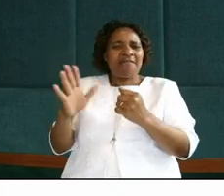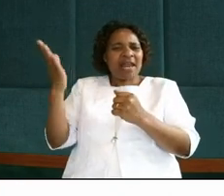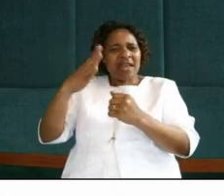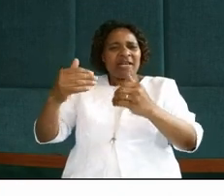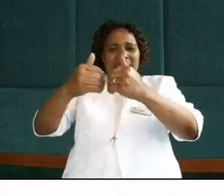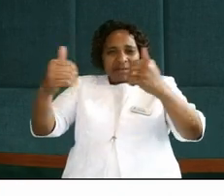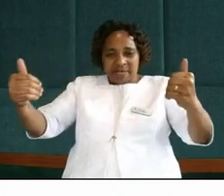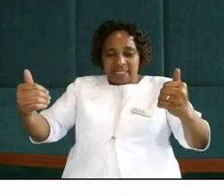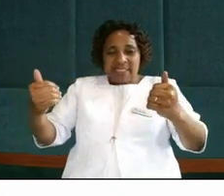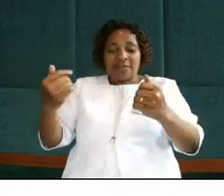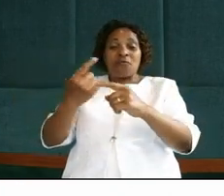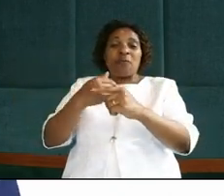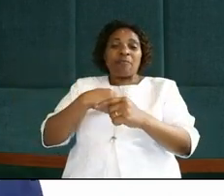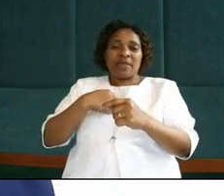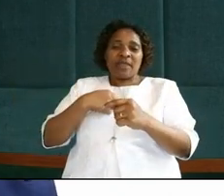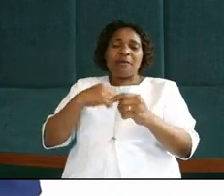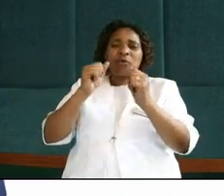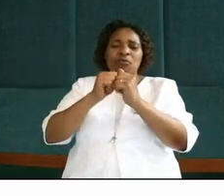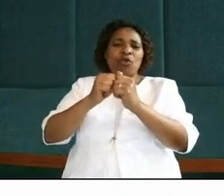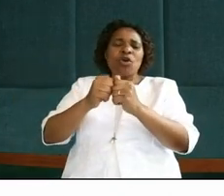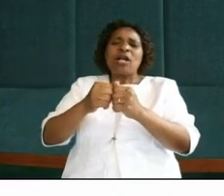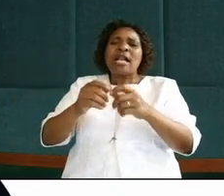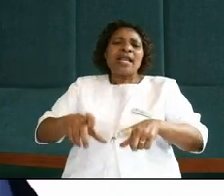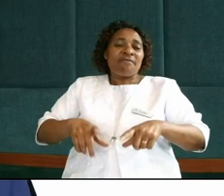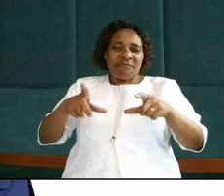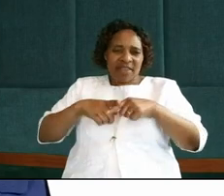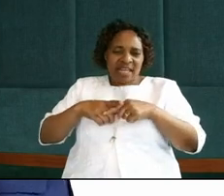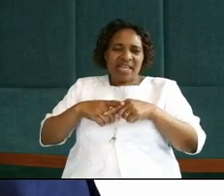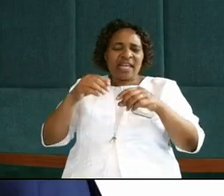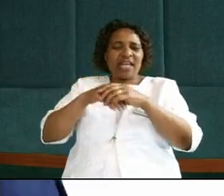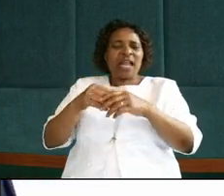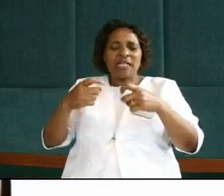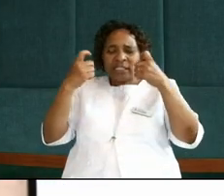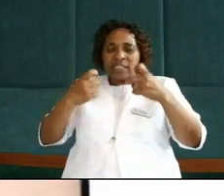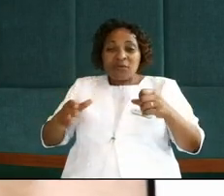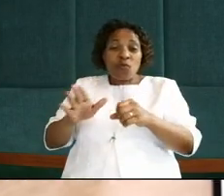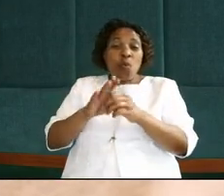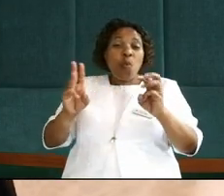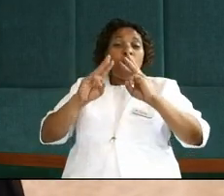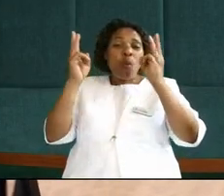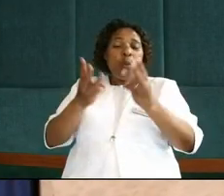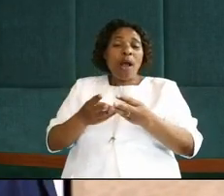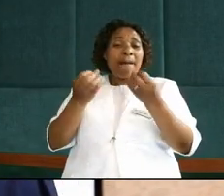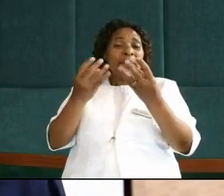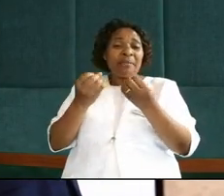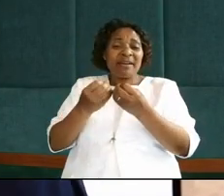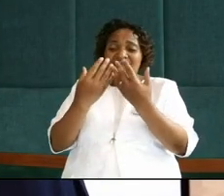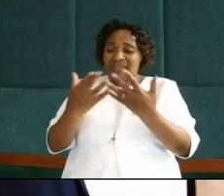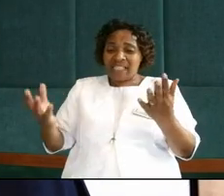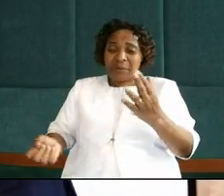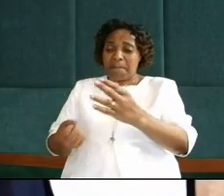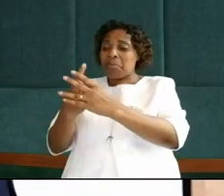the chaos of this life. You never went to live in heaven. You are living in a sinful world. And many things have come your way.